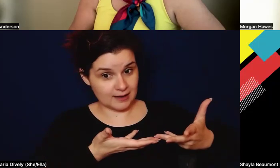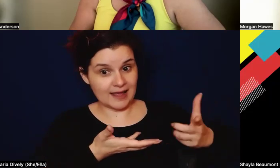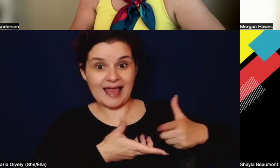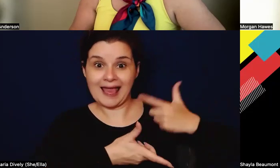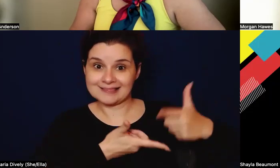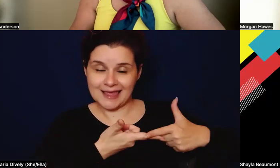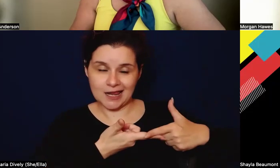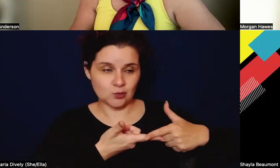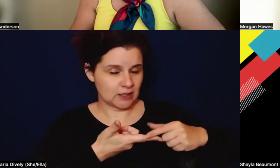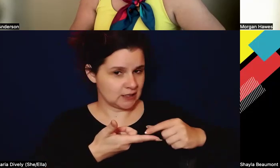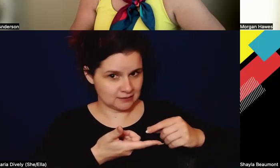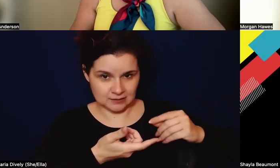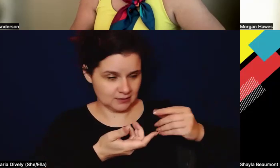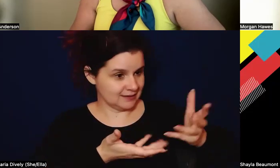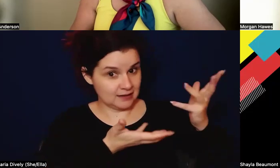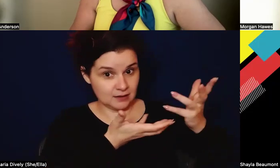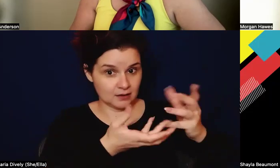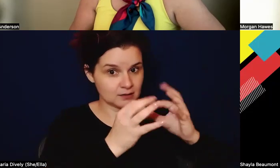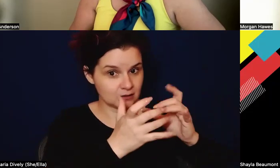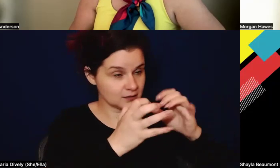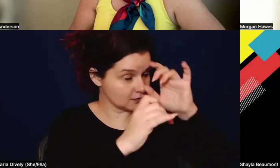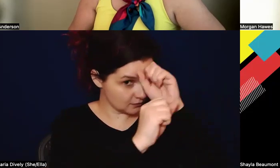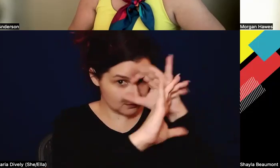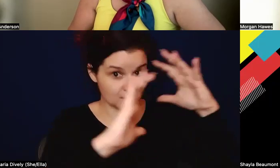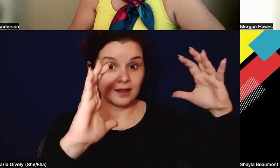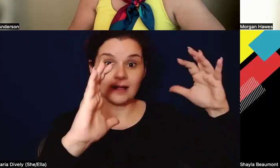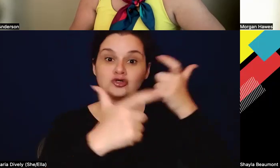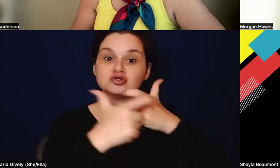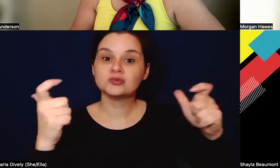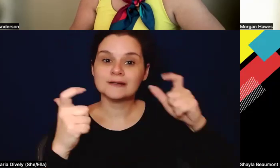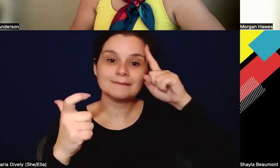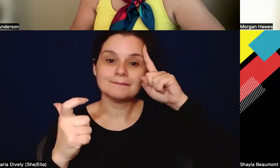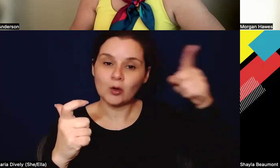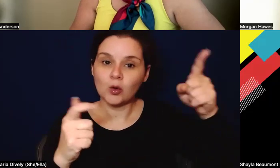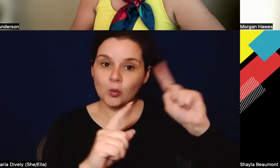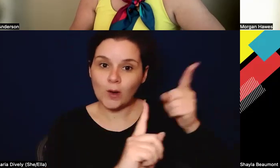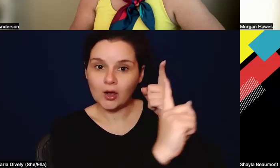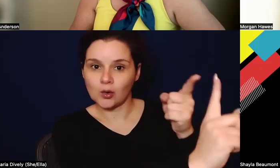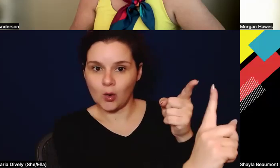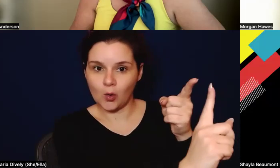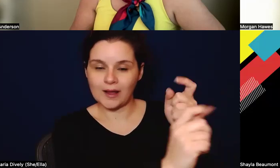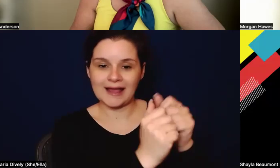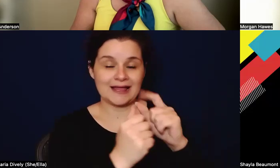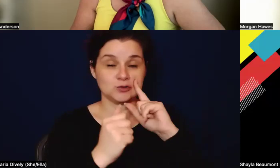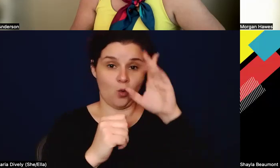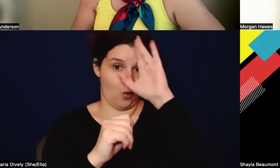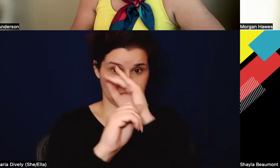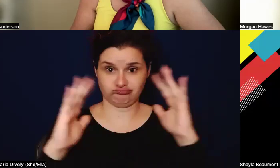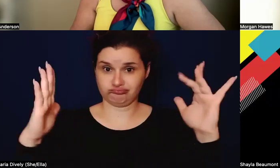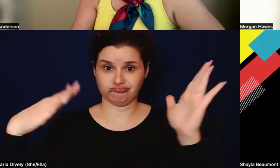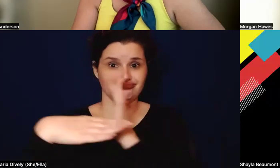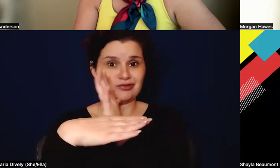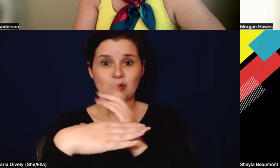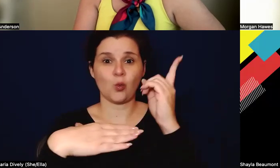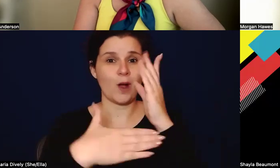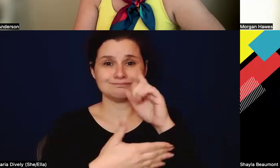reimagine where we dream big, where do we want to go? So, you know, in the whole scheme of things, it's just one point in